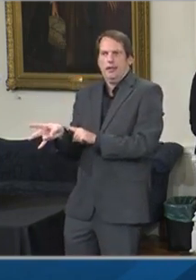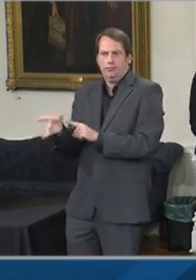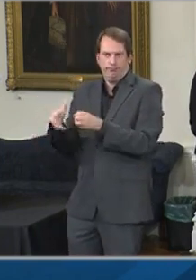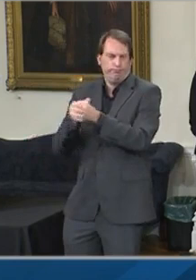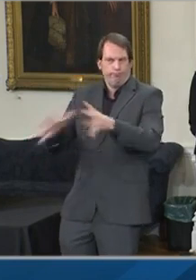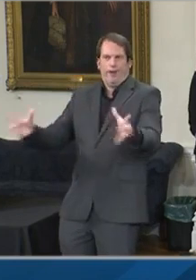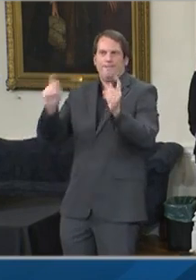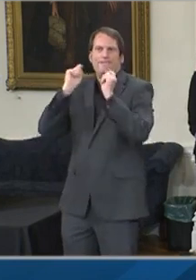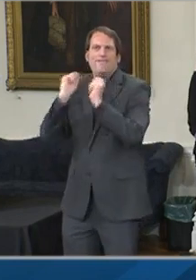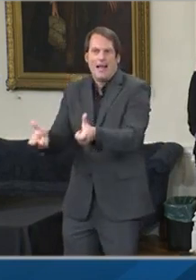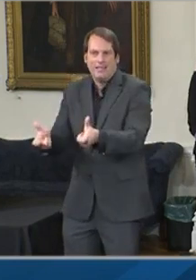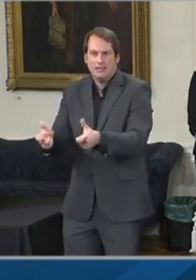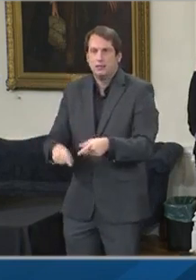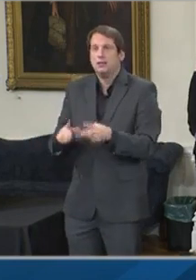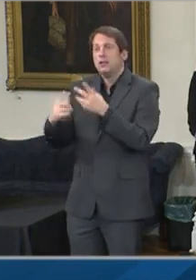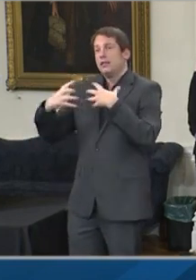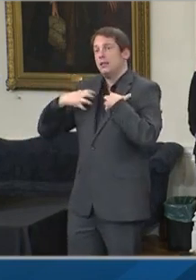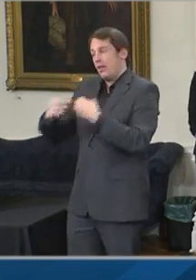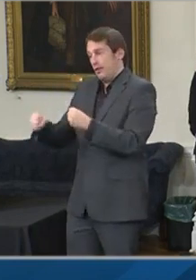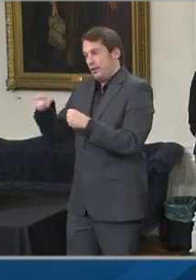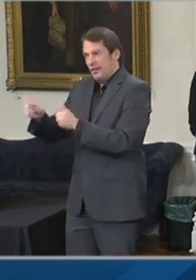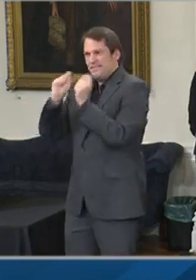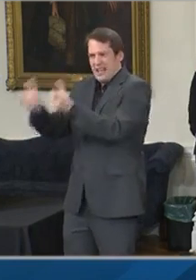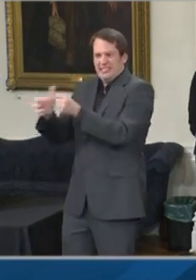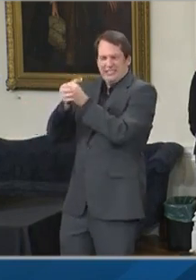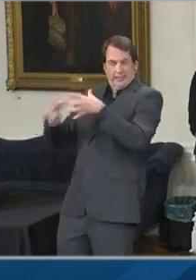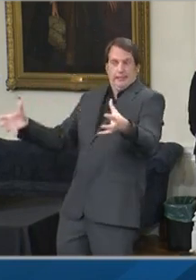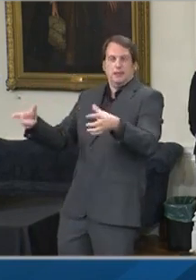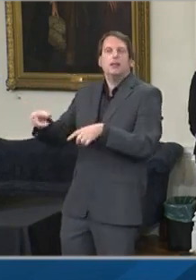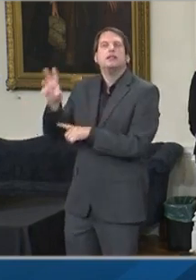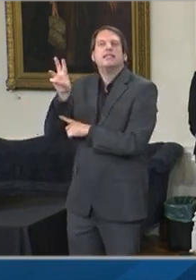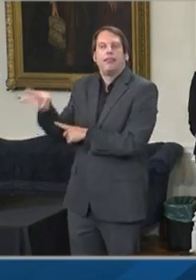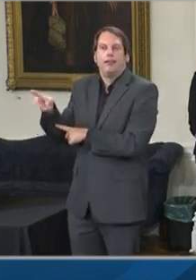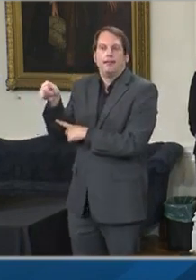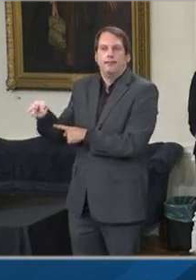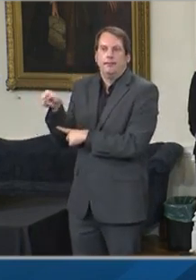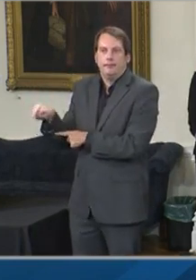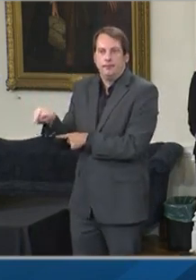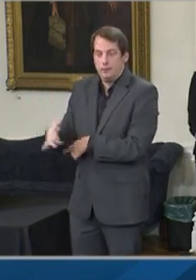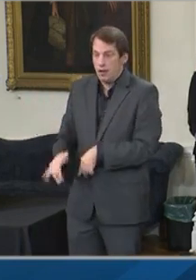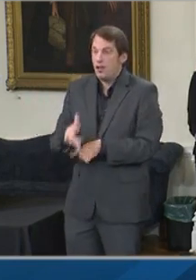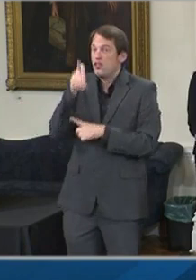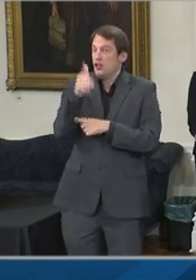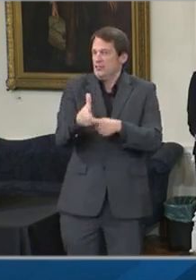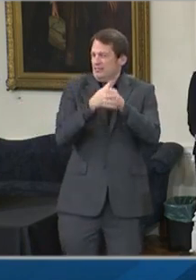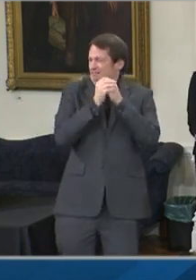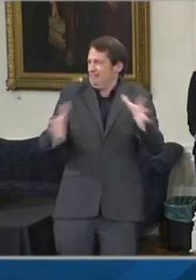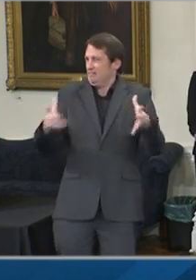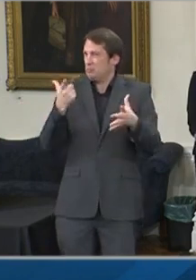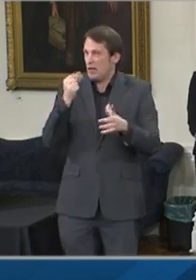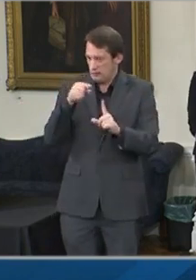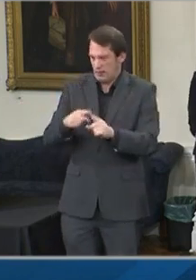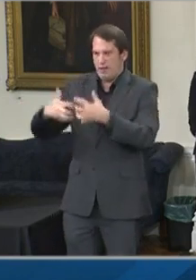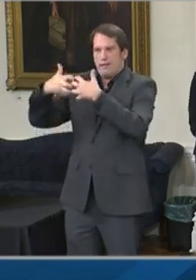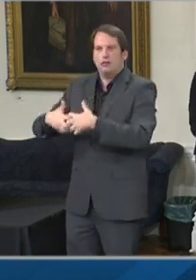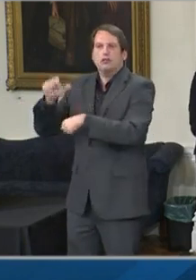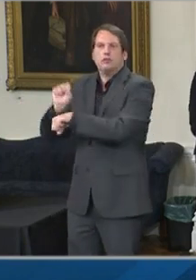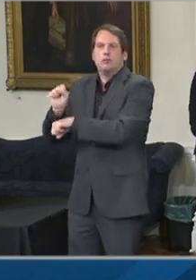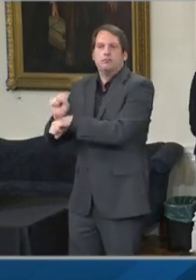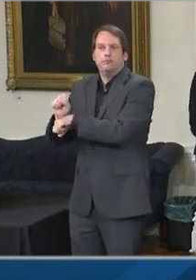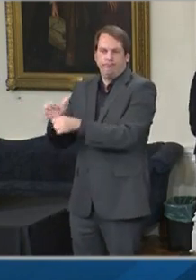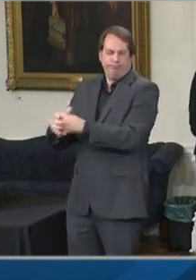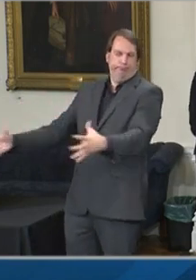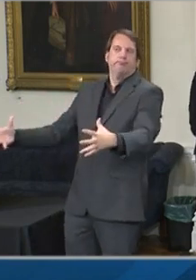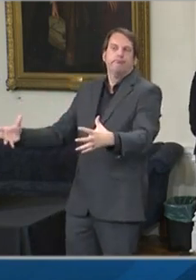fastest rate among all 50 states, and our manufacturing sector grew at the third fastest rate in the nation.